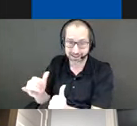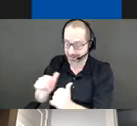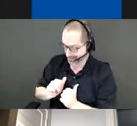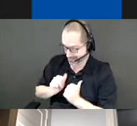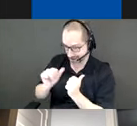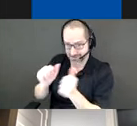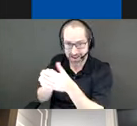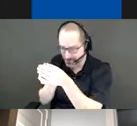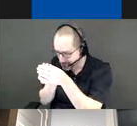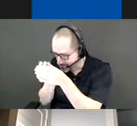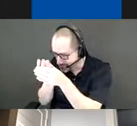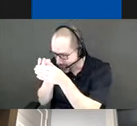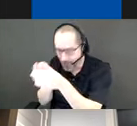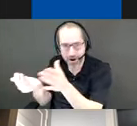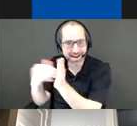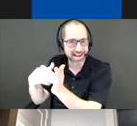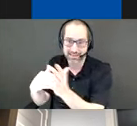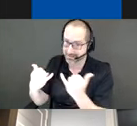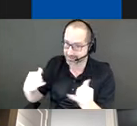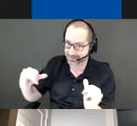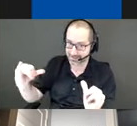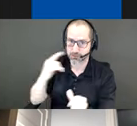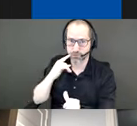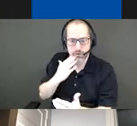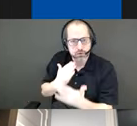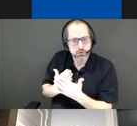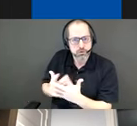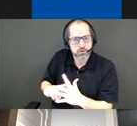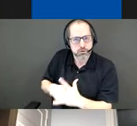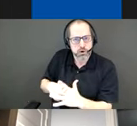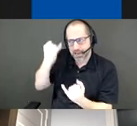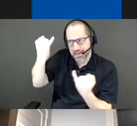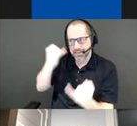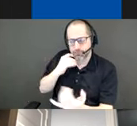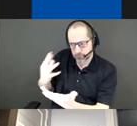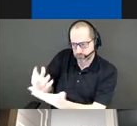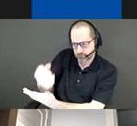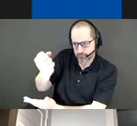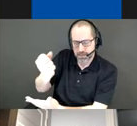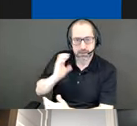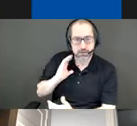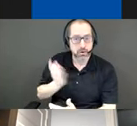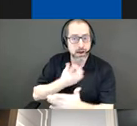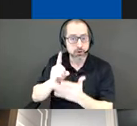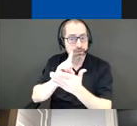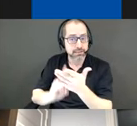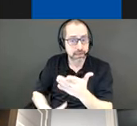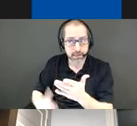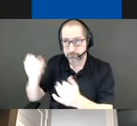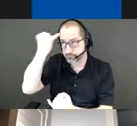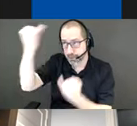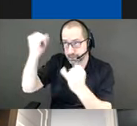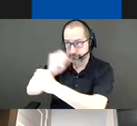can become the starting point for a proposition. and so for our design strategy overall we want to explore these